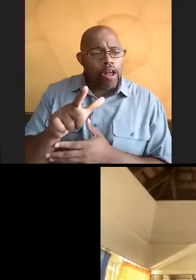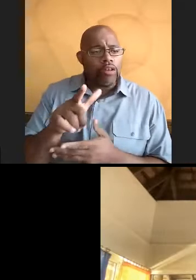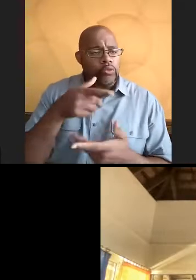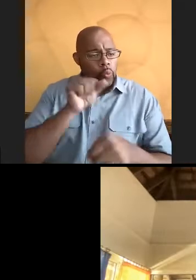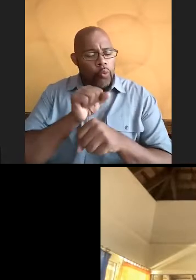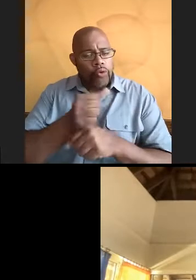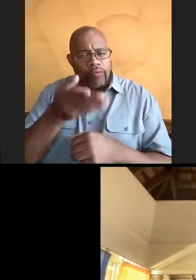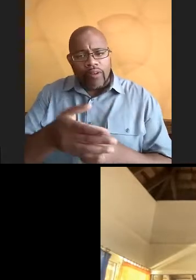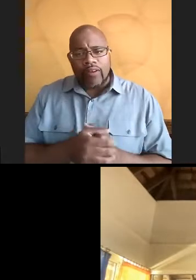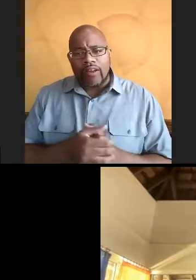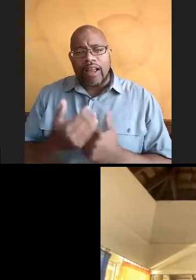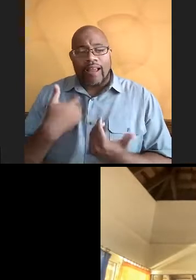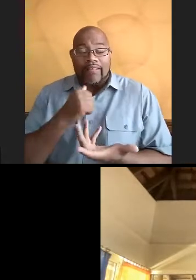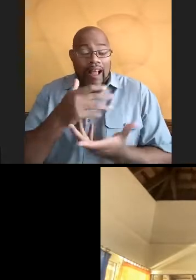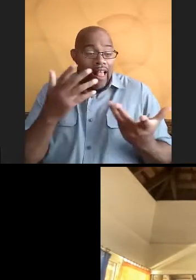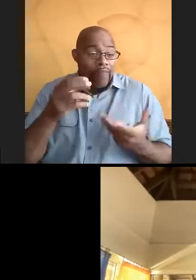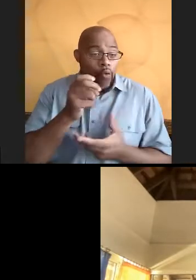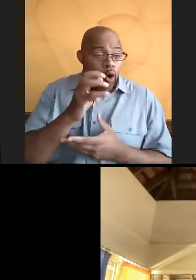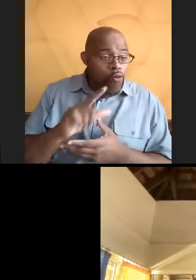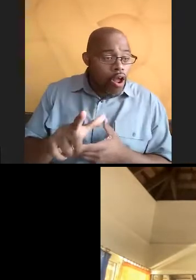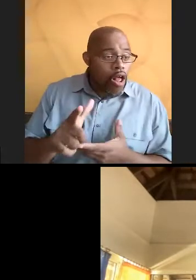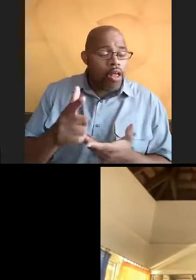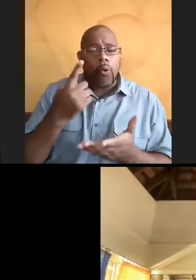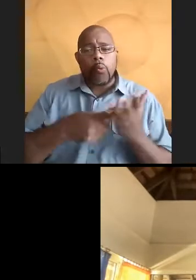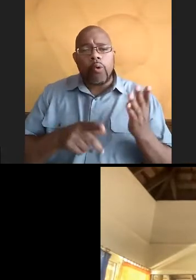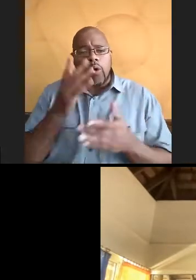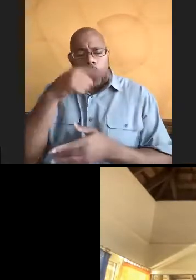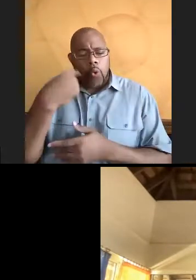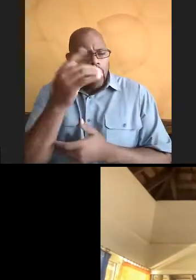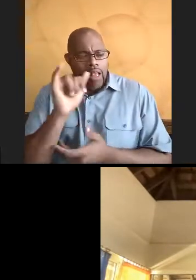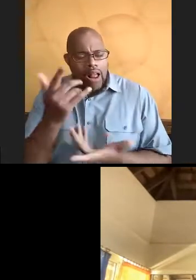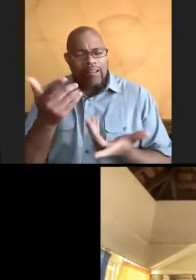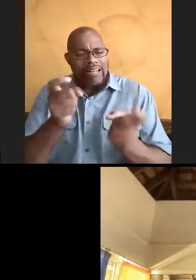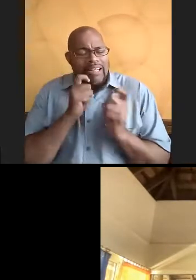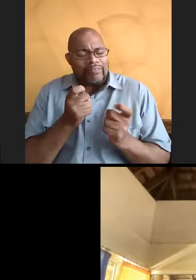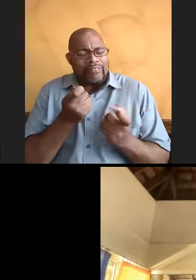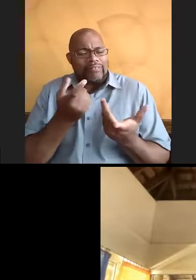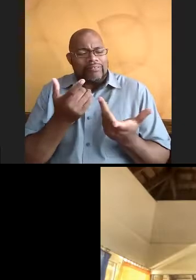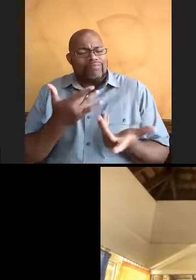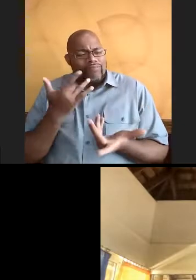at? Are there not? Like, what does it kind of look like? Kind of give us a feel.